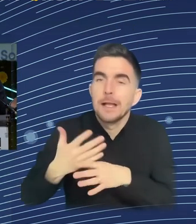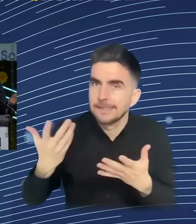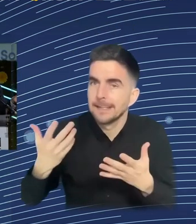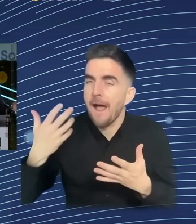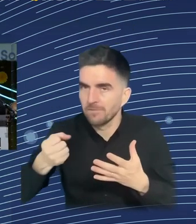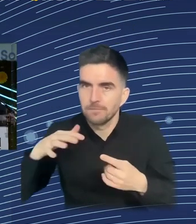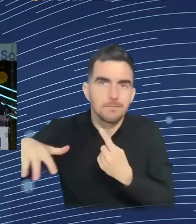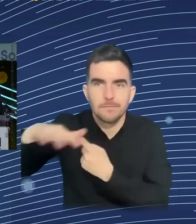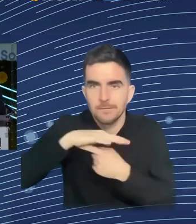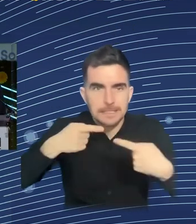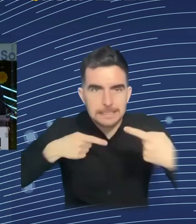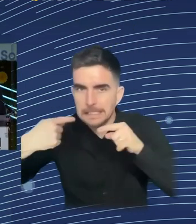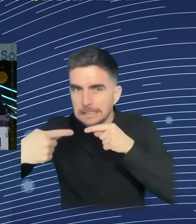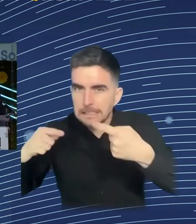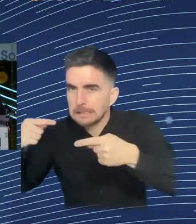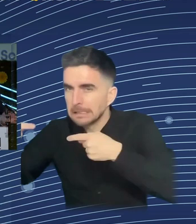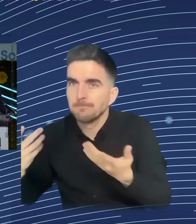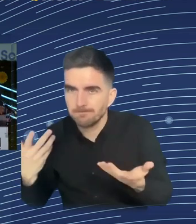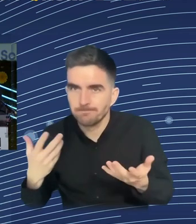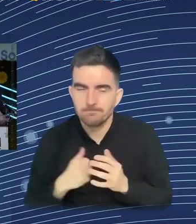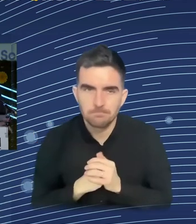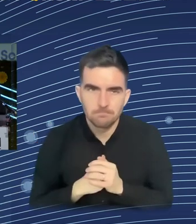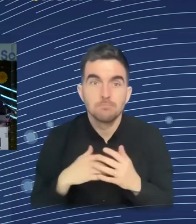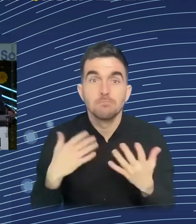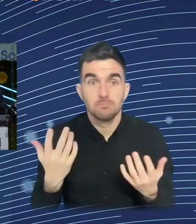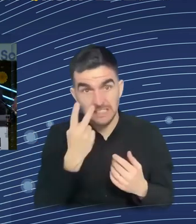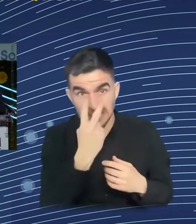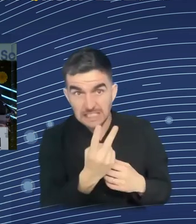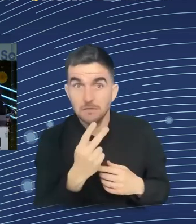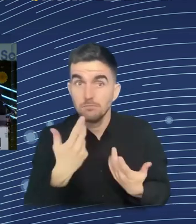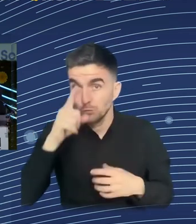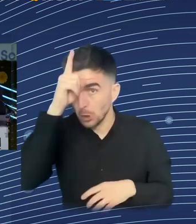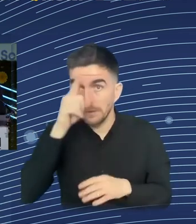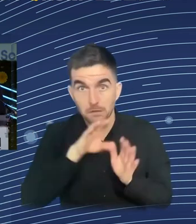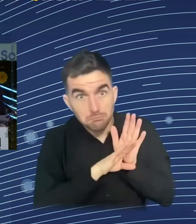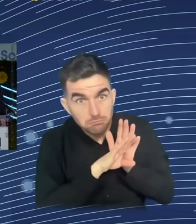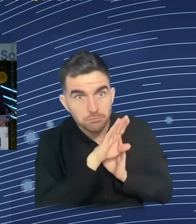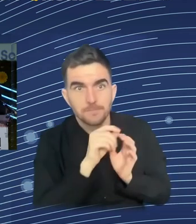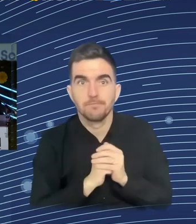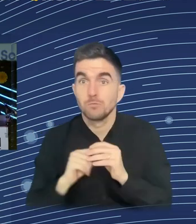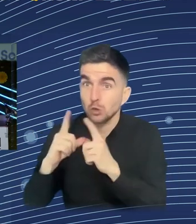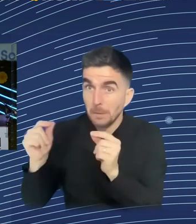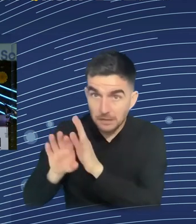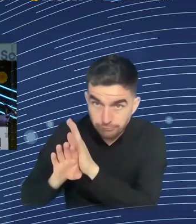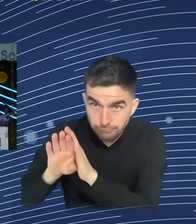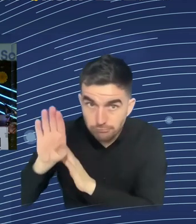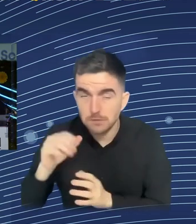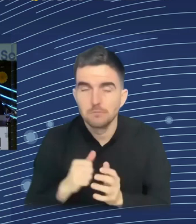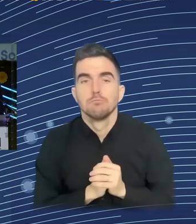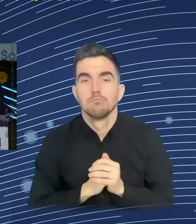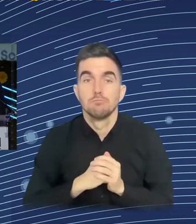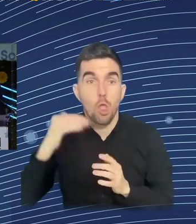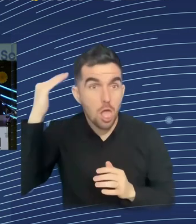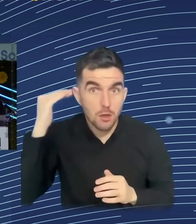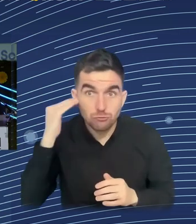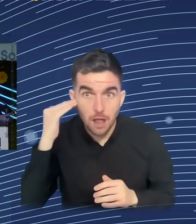in South Korea, have been amongst them on the right, whereas on the left, you see what's happening. Okay, so what's the future